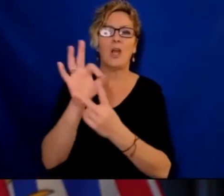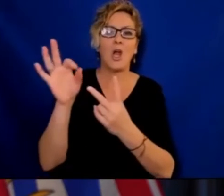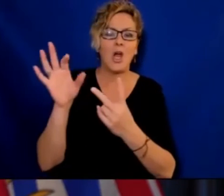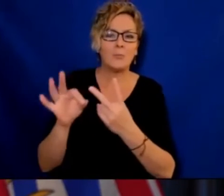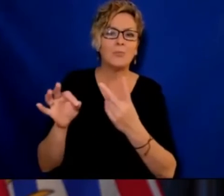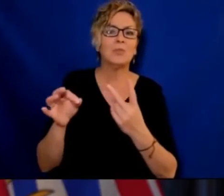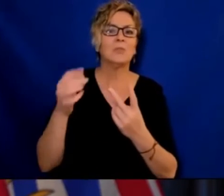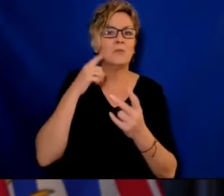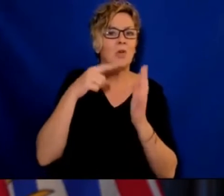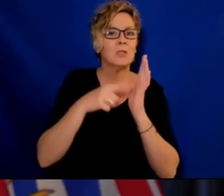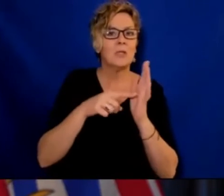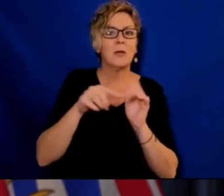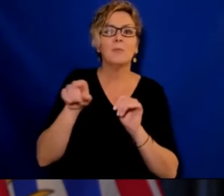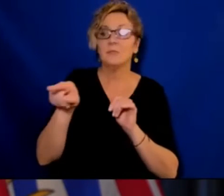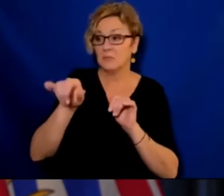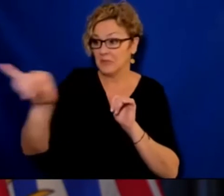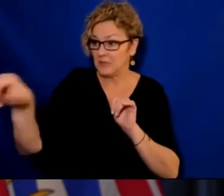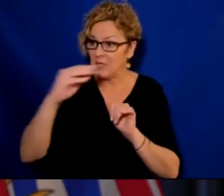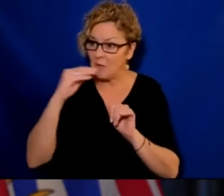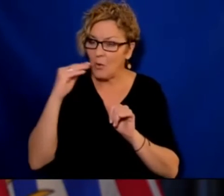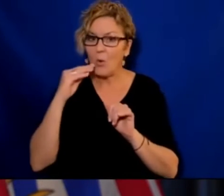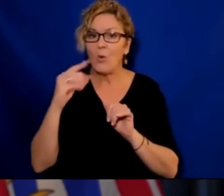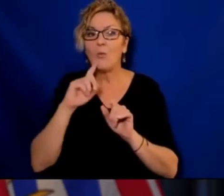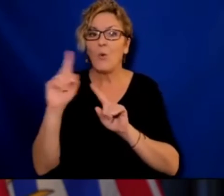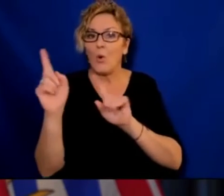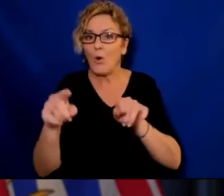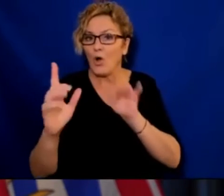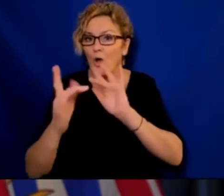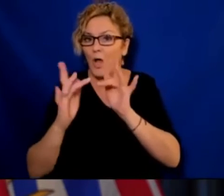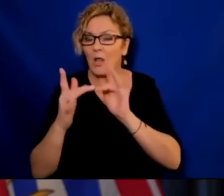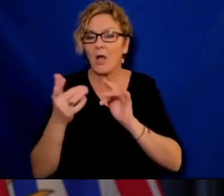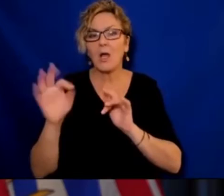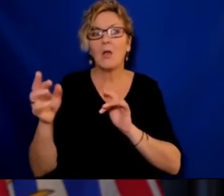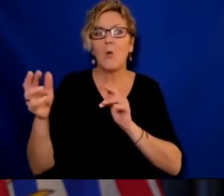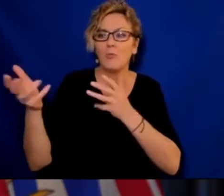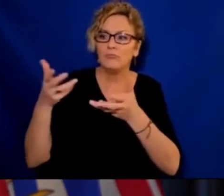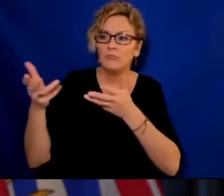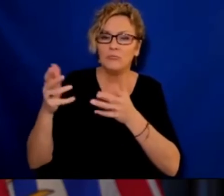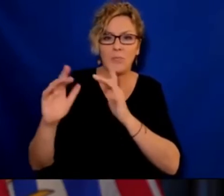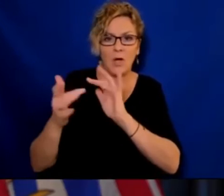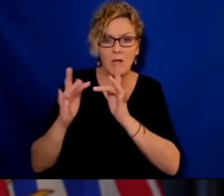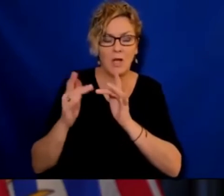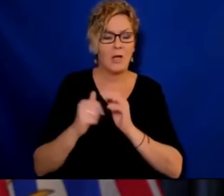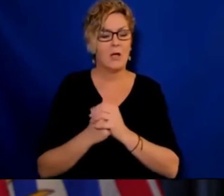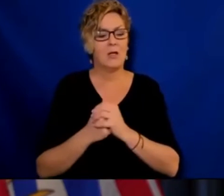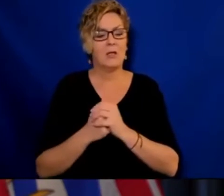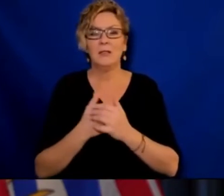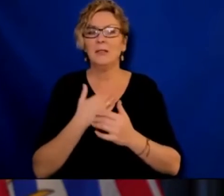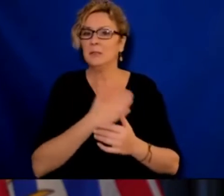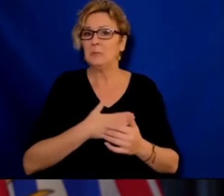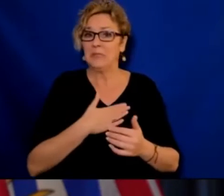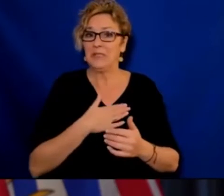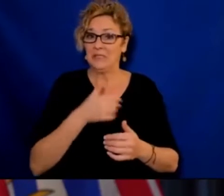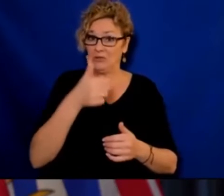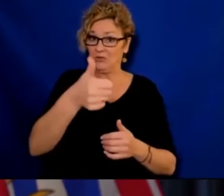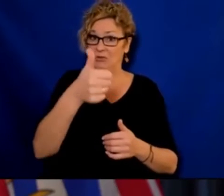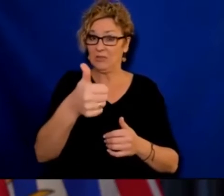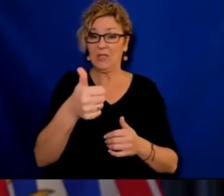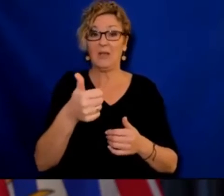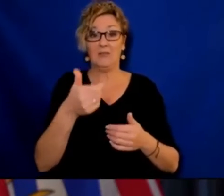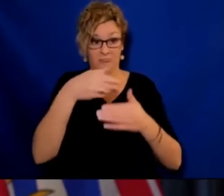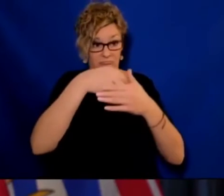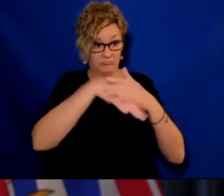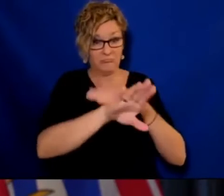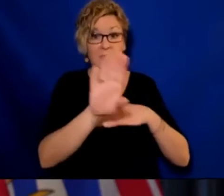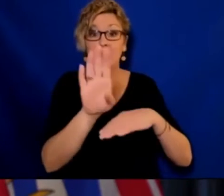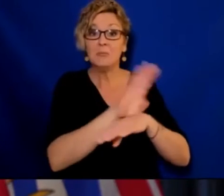also required to abide by these plans. You wouldn't ask a business owner to operate outside of their posted business hours, nor